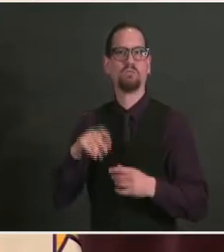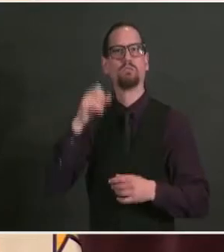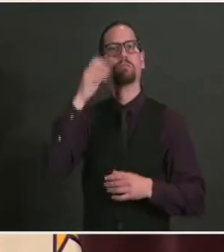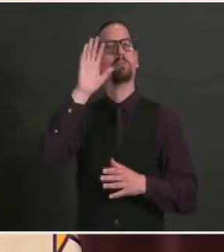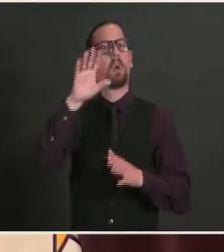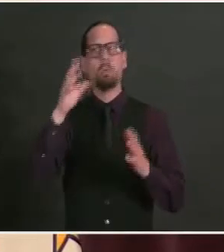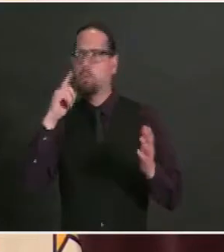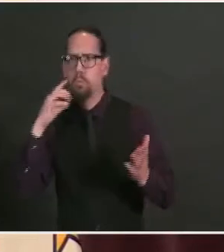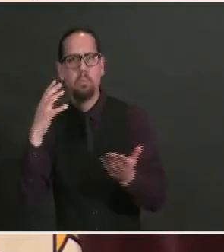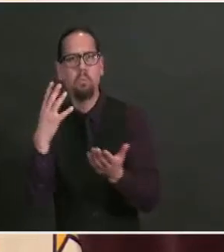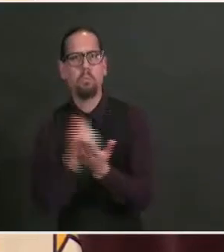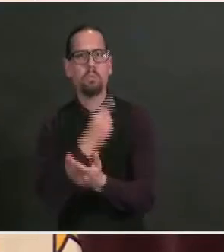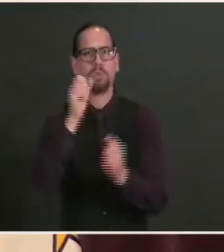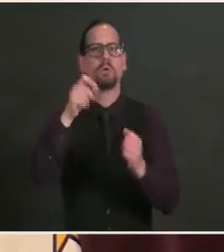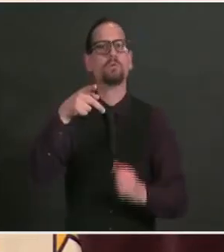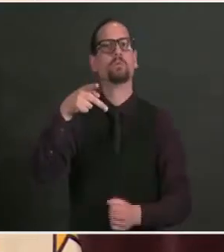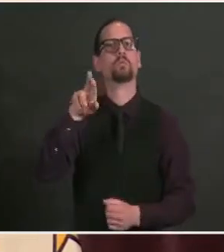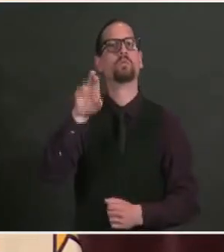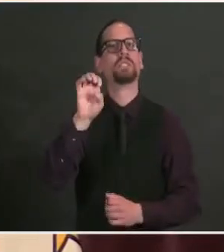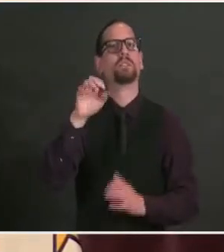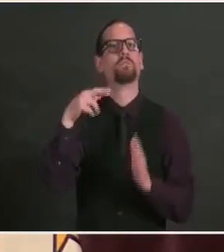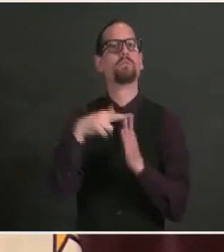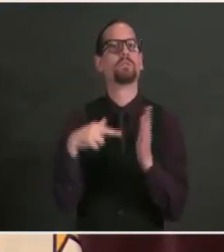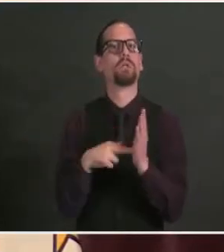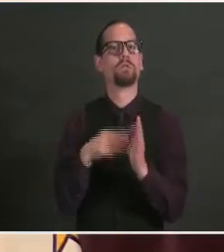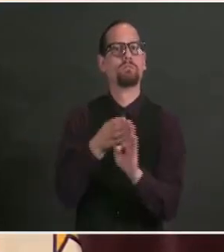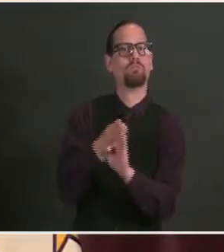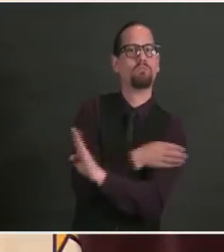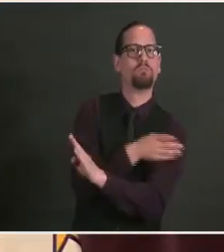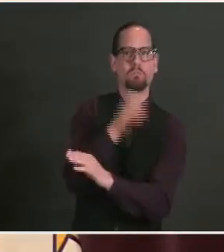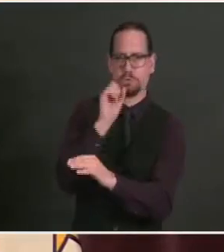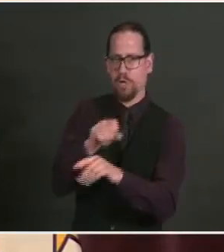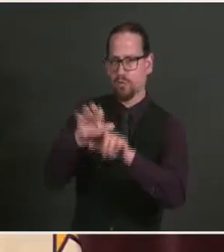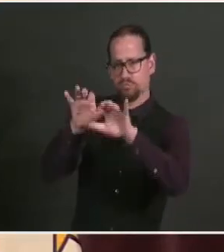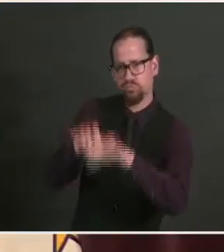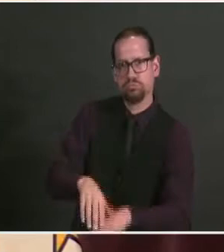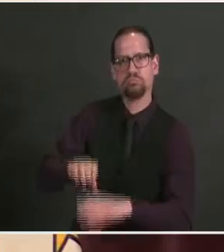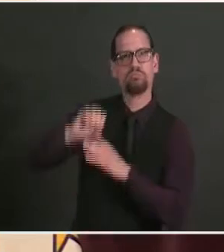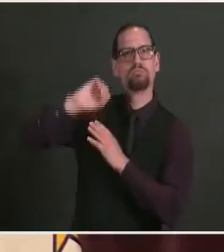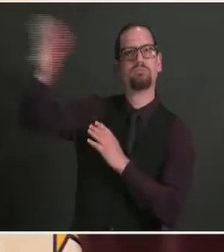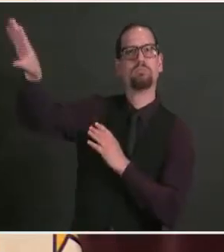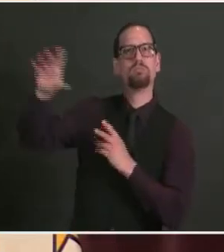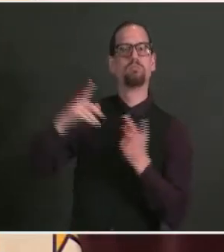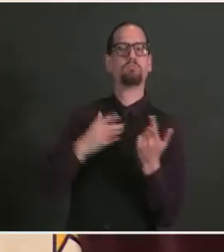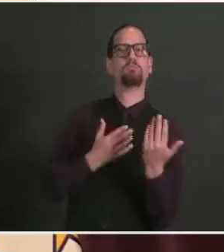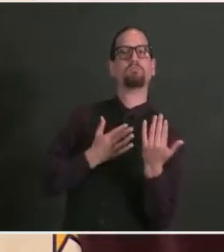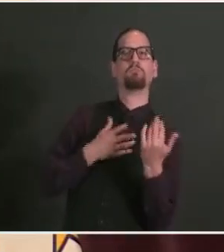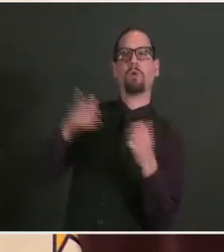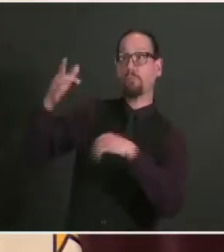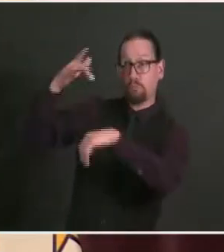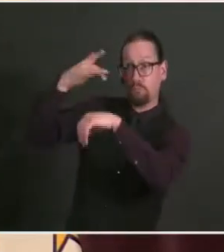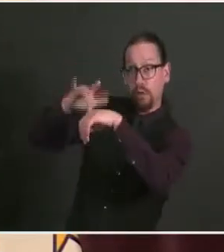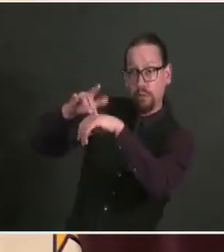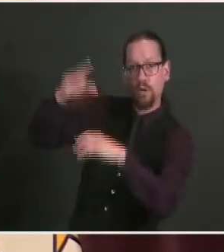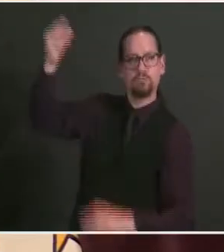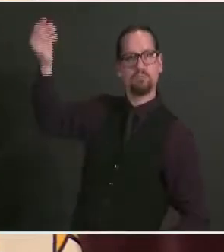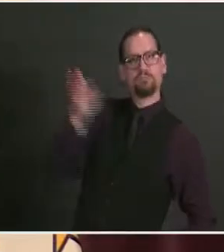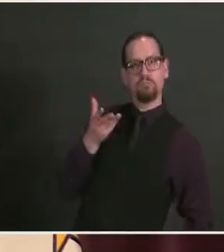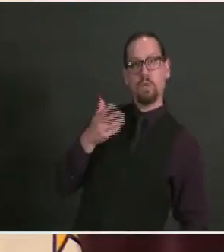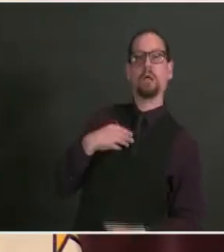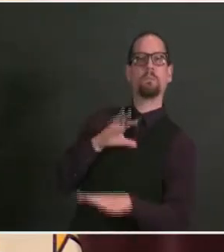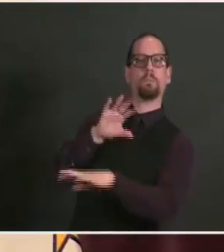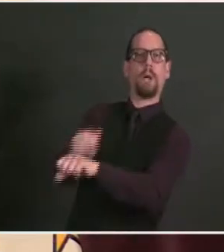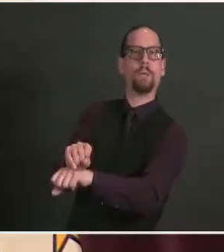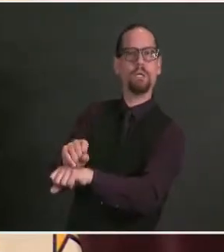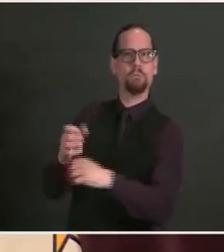you can preregister for an appointment, and then you'll be contacted when a slots available for you. For those of you that would